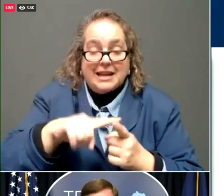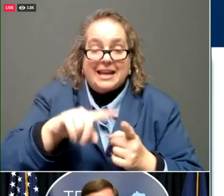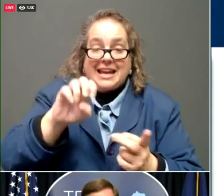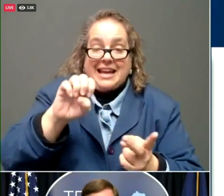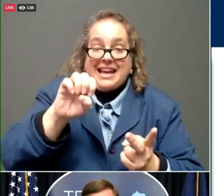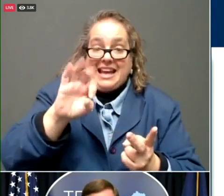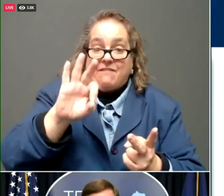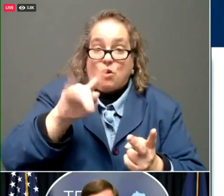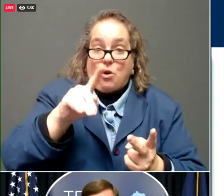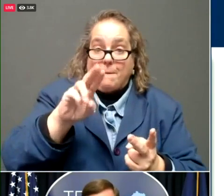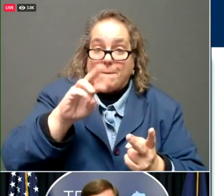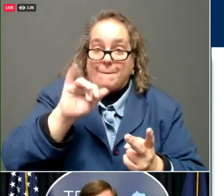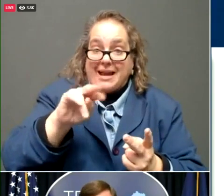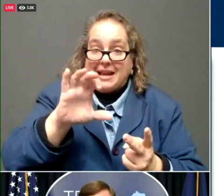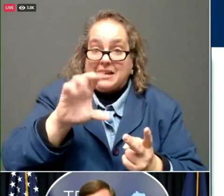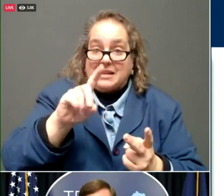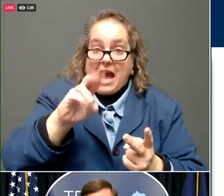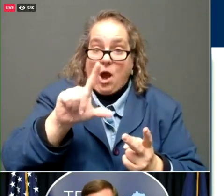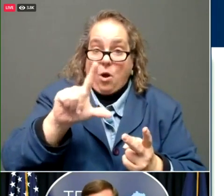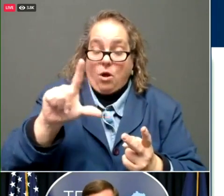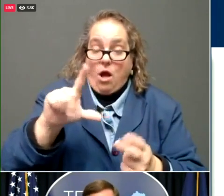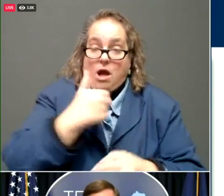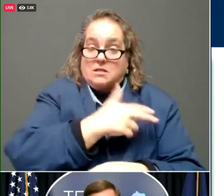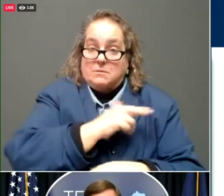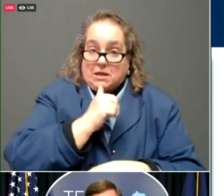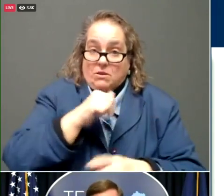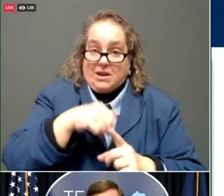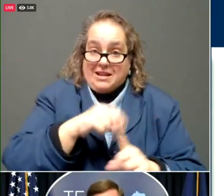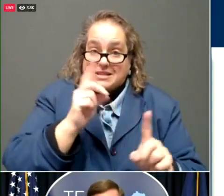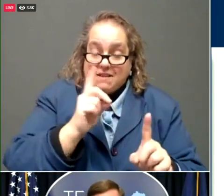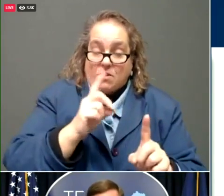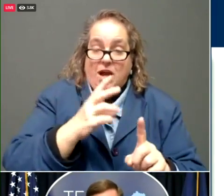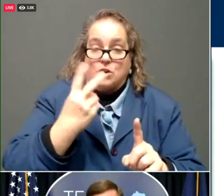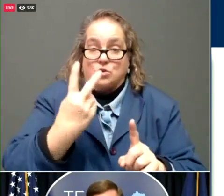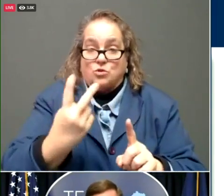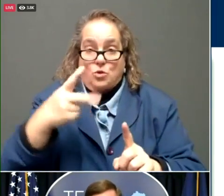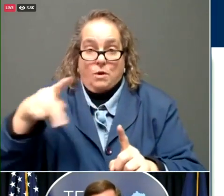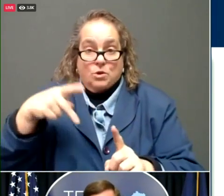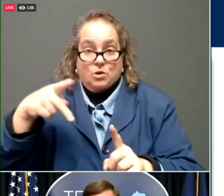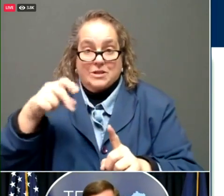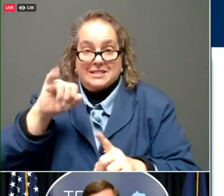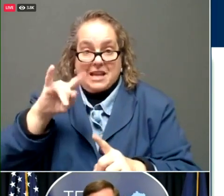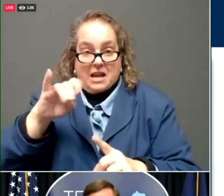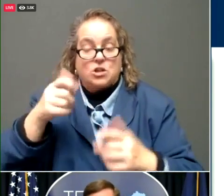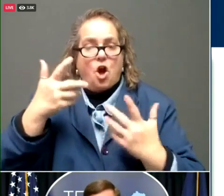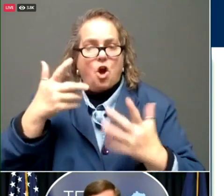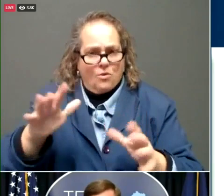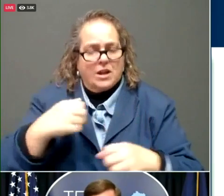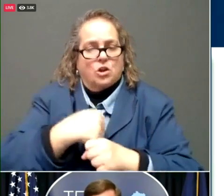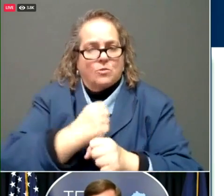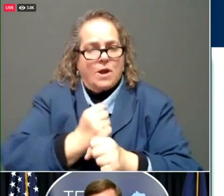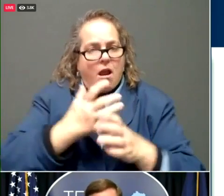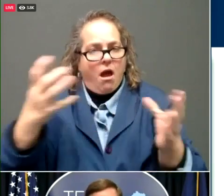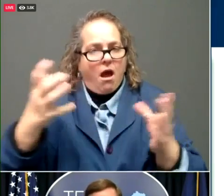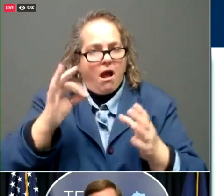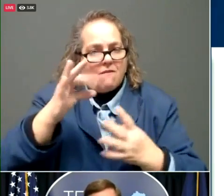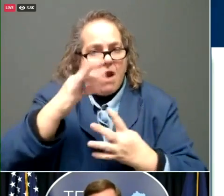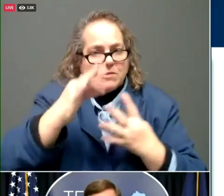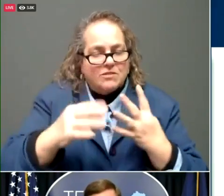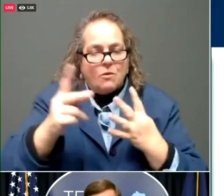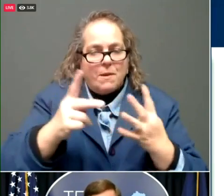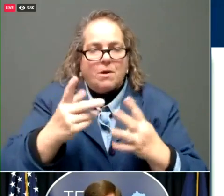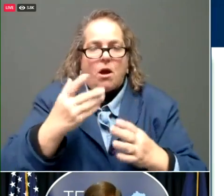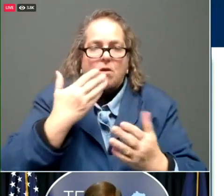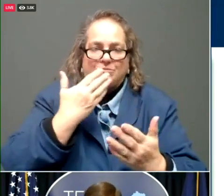Paducah sites. And this was already creating a lot of options for for everybody to get online to get on our